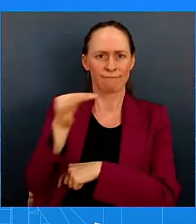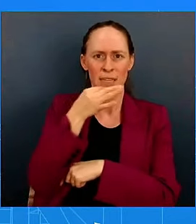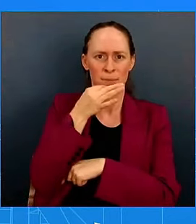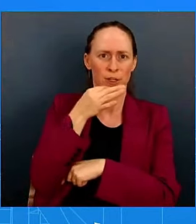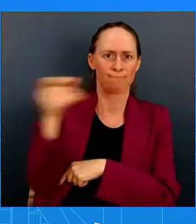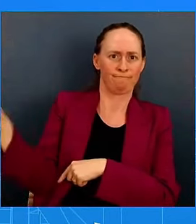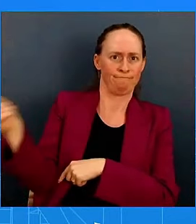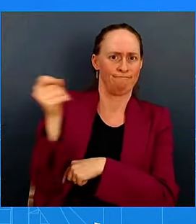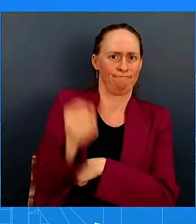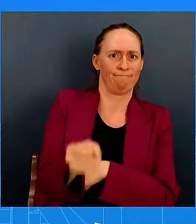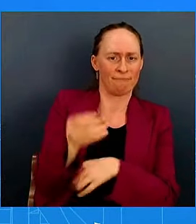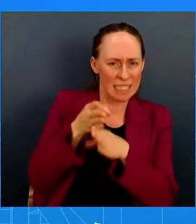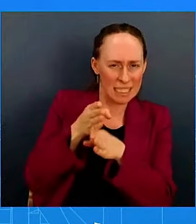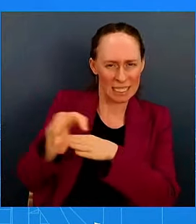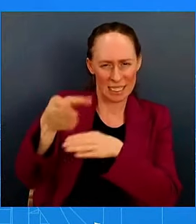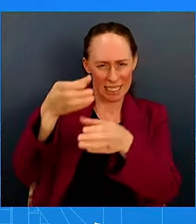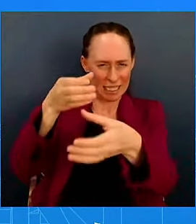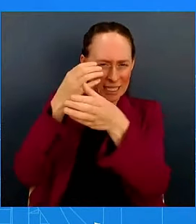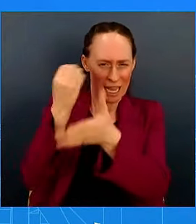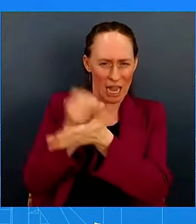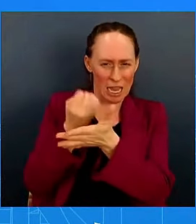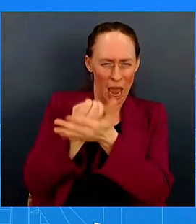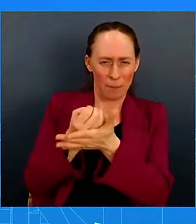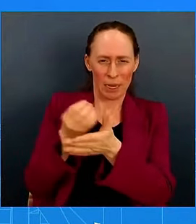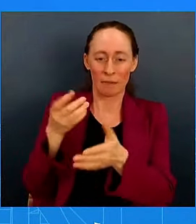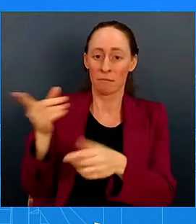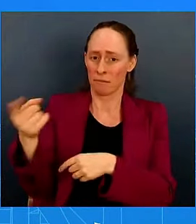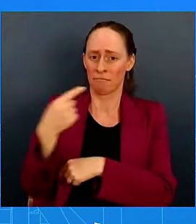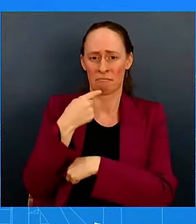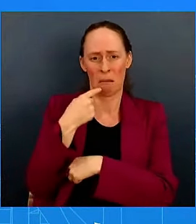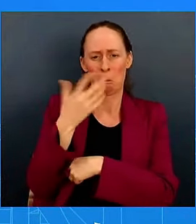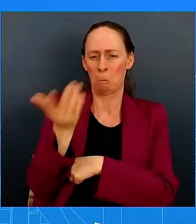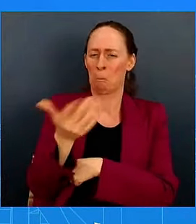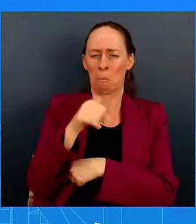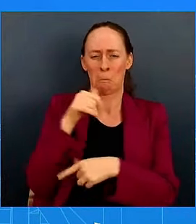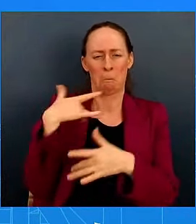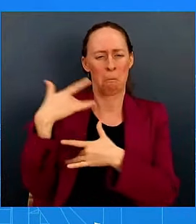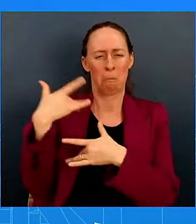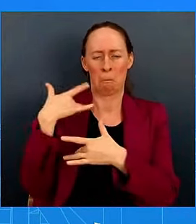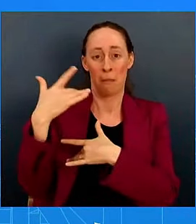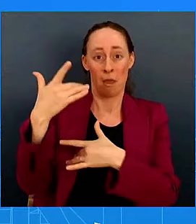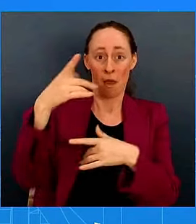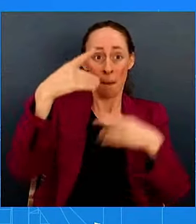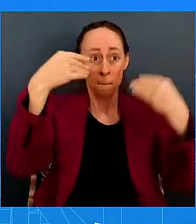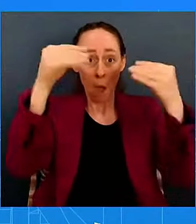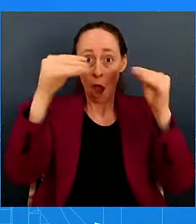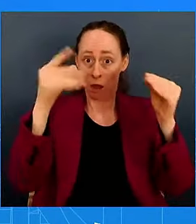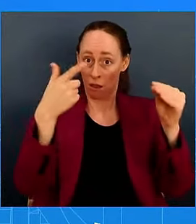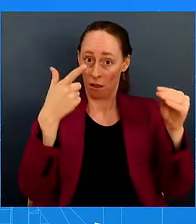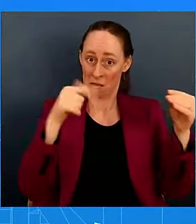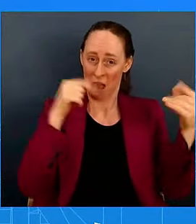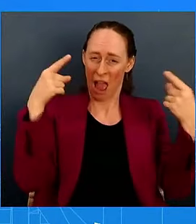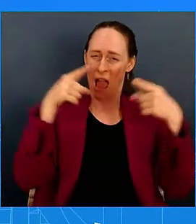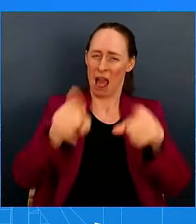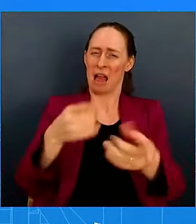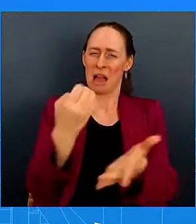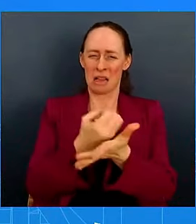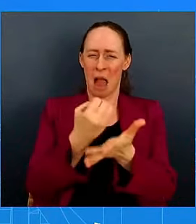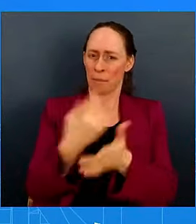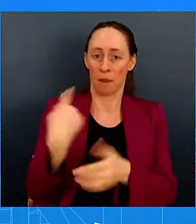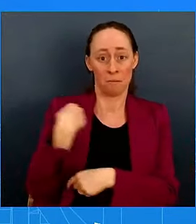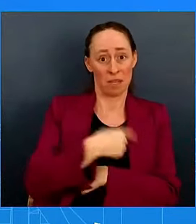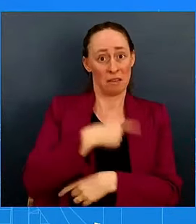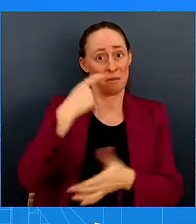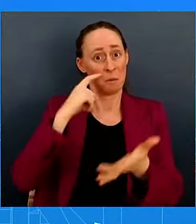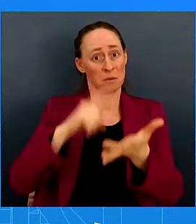economy. We've got to be really mindful about that. What we believe is the economy is resilient. The data still shows unemployment is low at 4.2 percent.